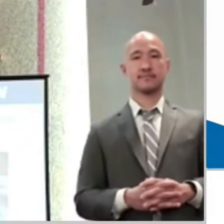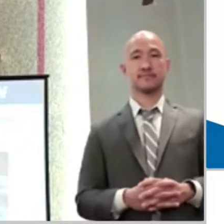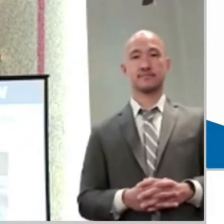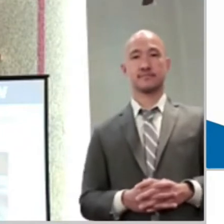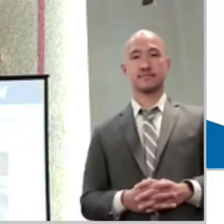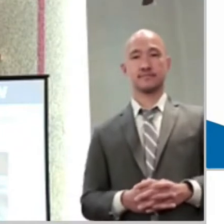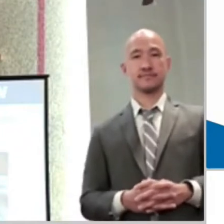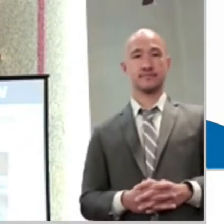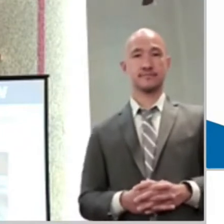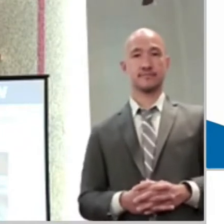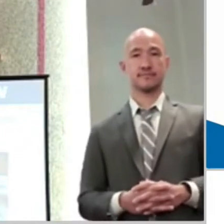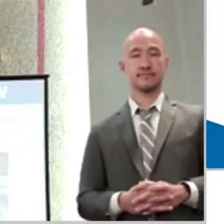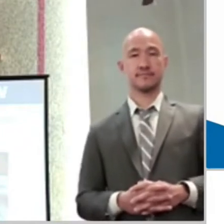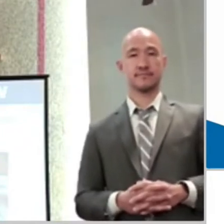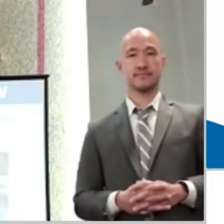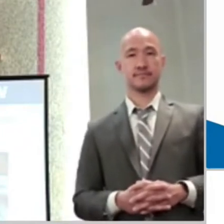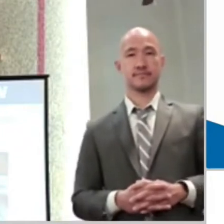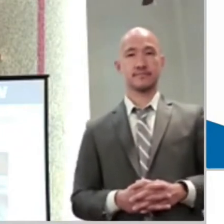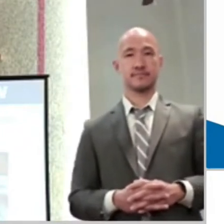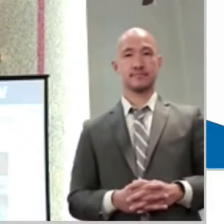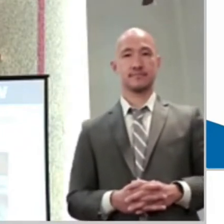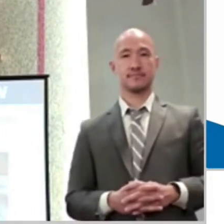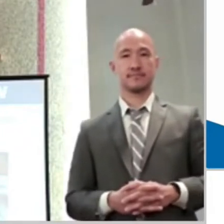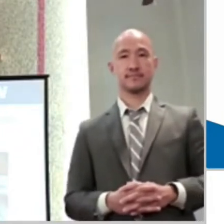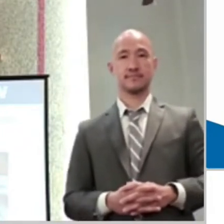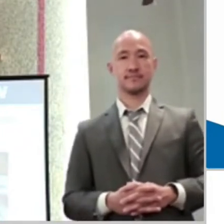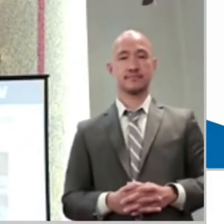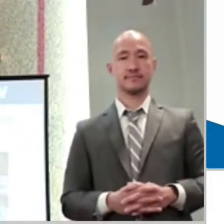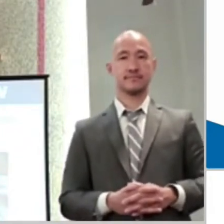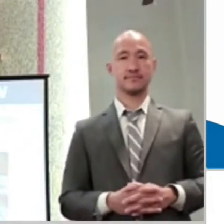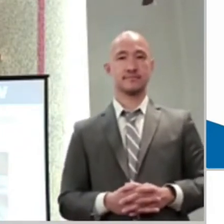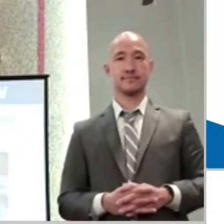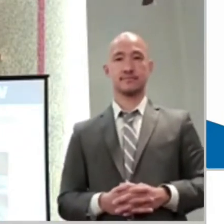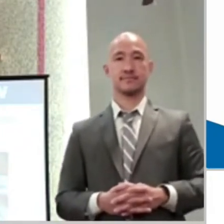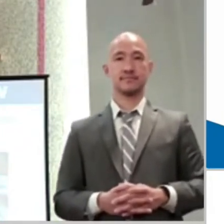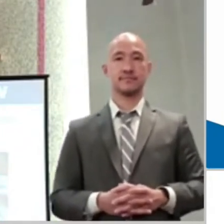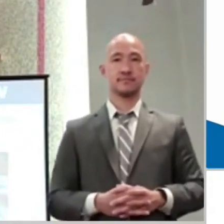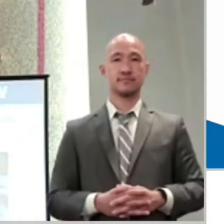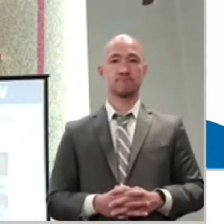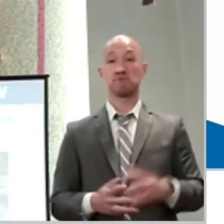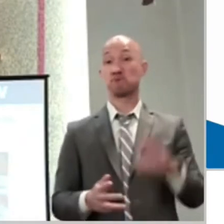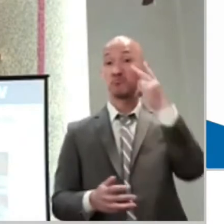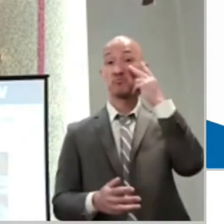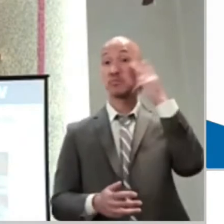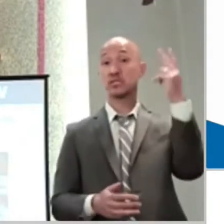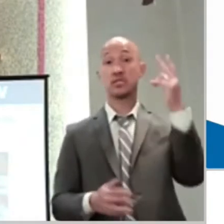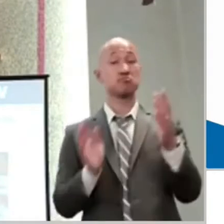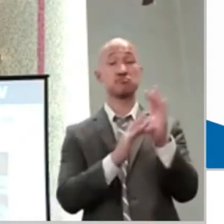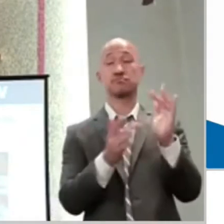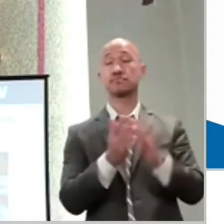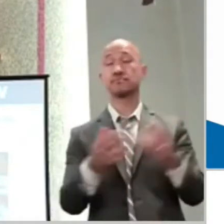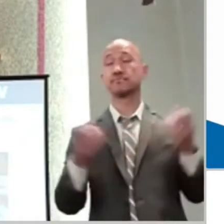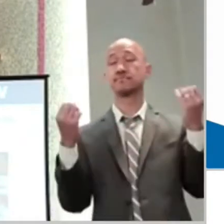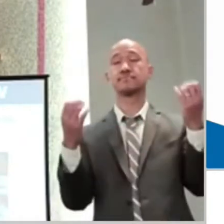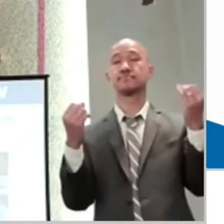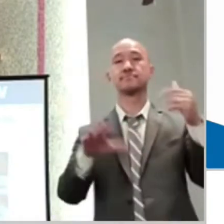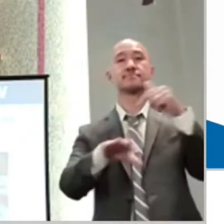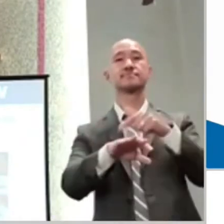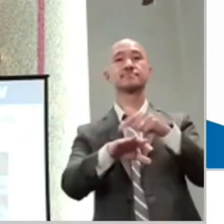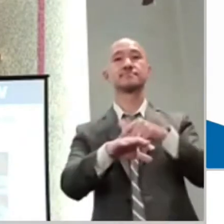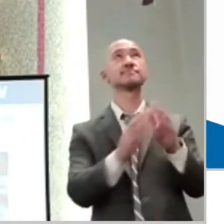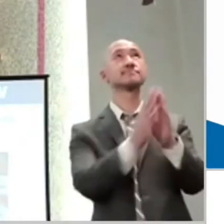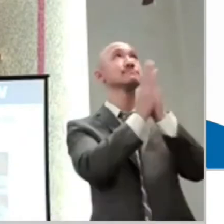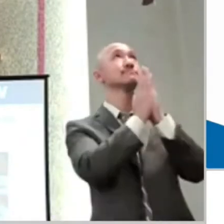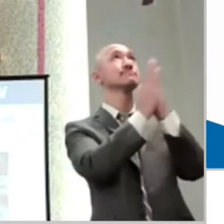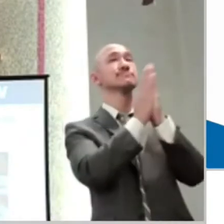far in the Gospels that Jesus spent a lot of time praying. He invested heavily in His relationship with the Father. He had